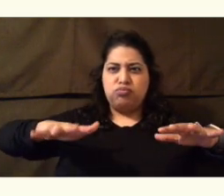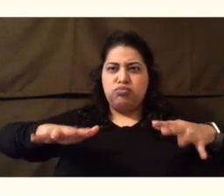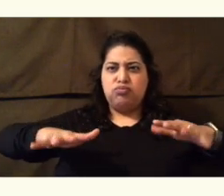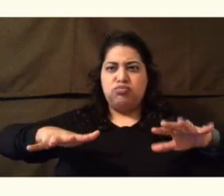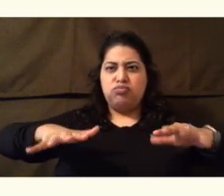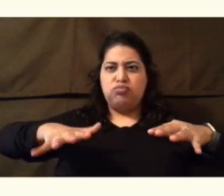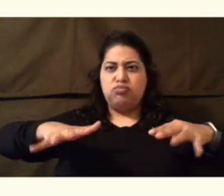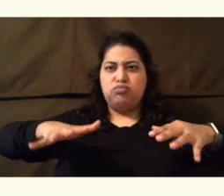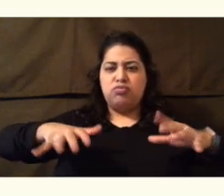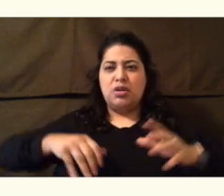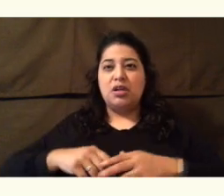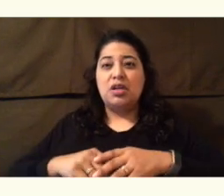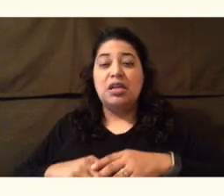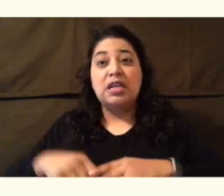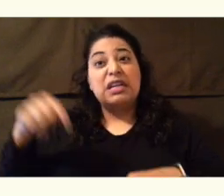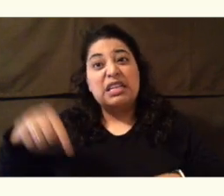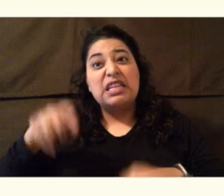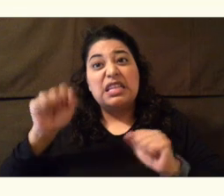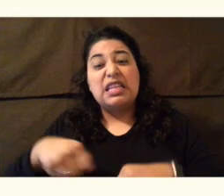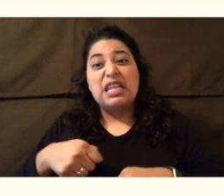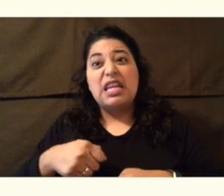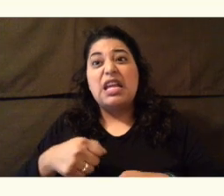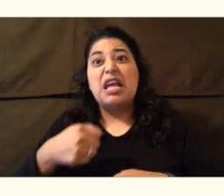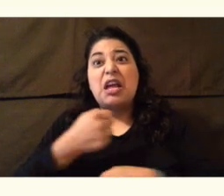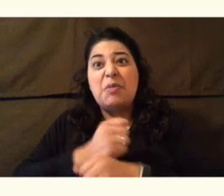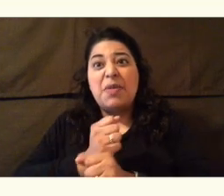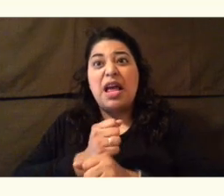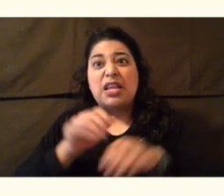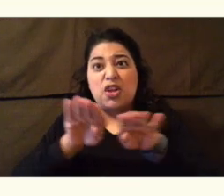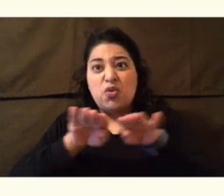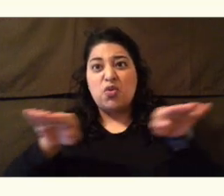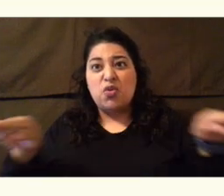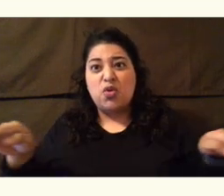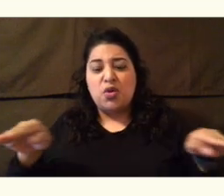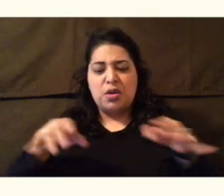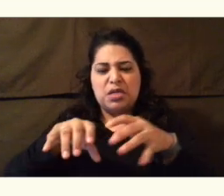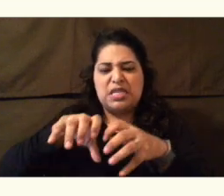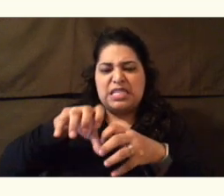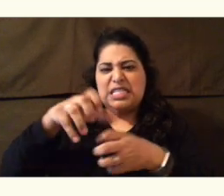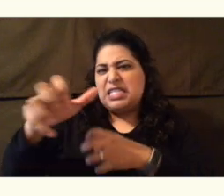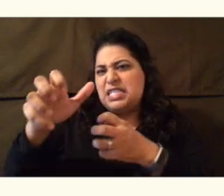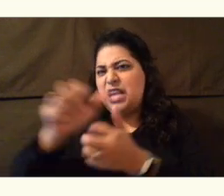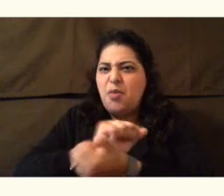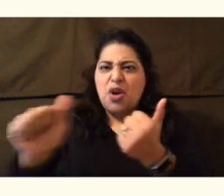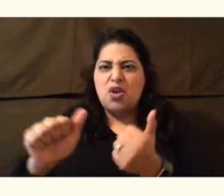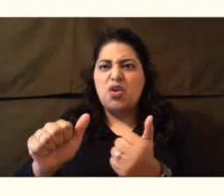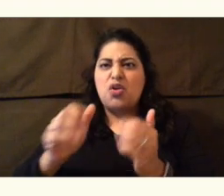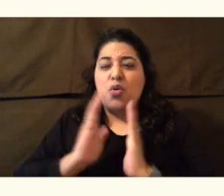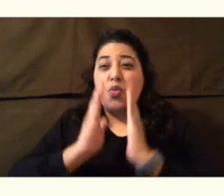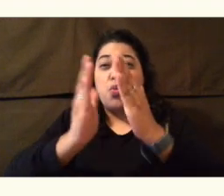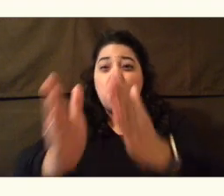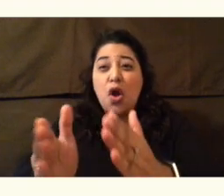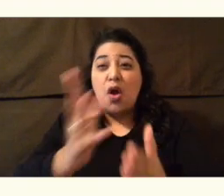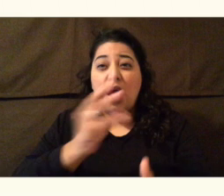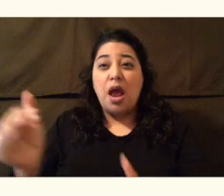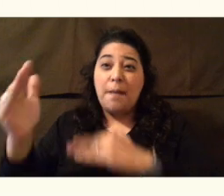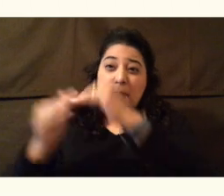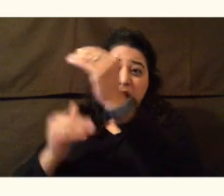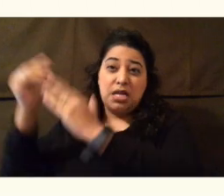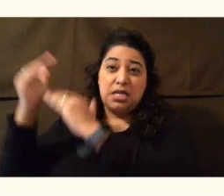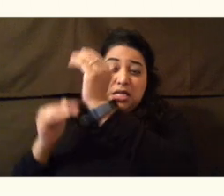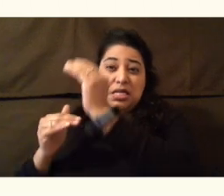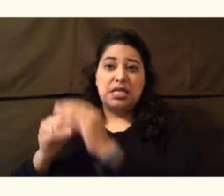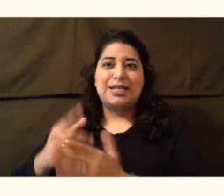Earthquakes can cause the ground to break down and damage roads and buildings. Sometimes, earthquakes